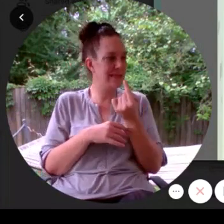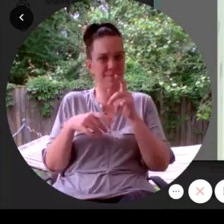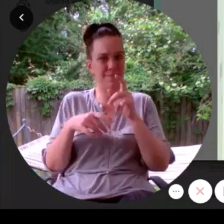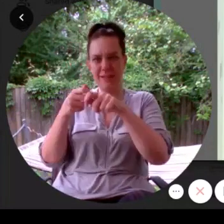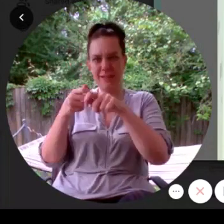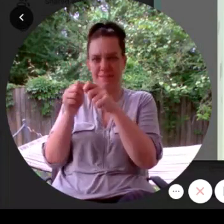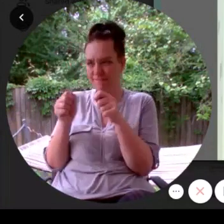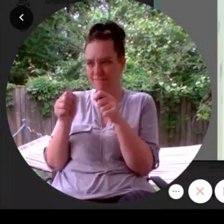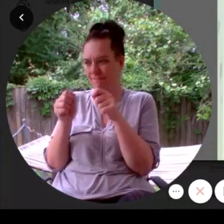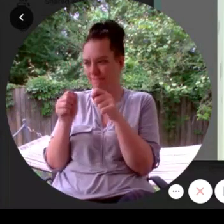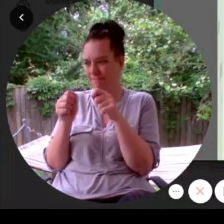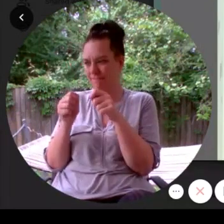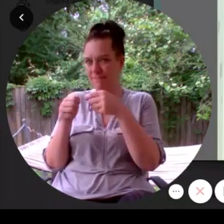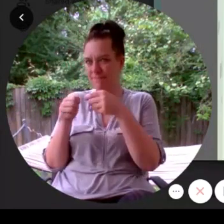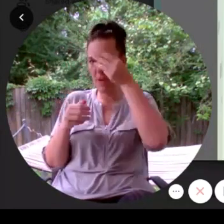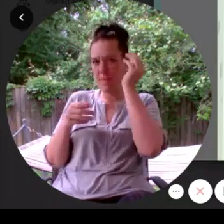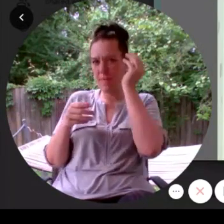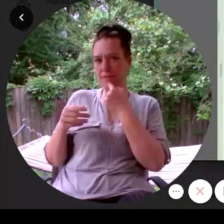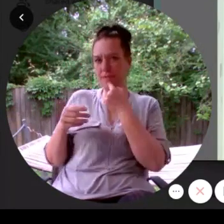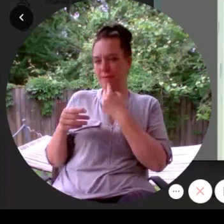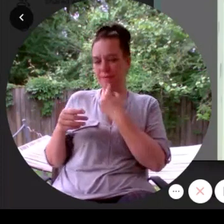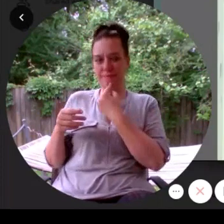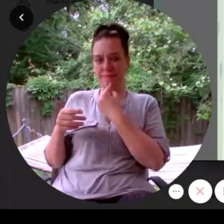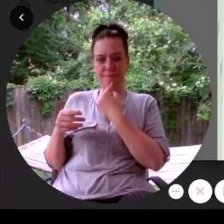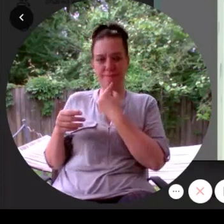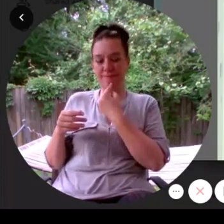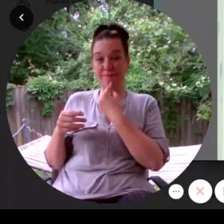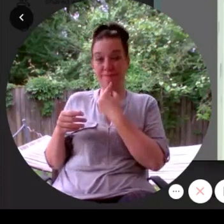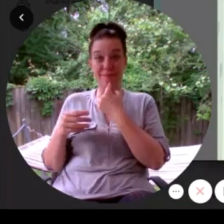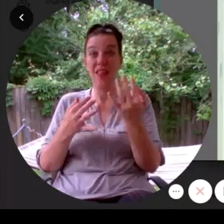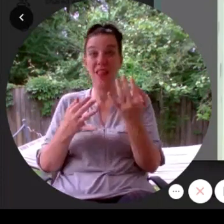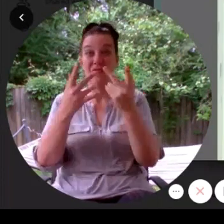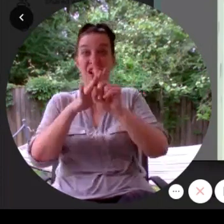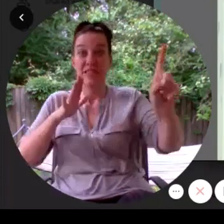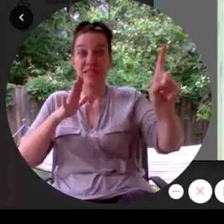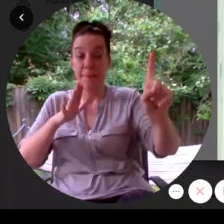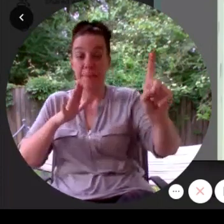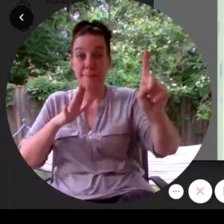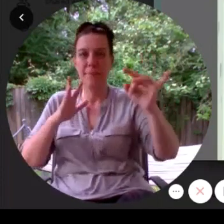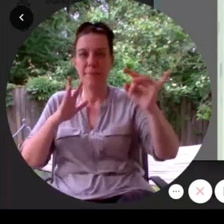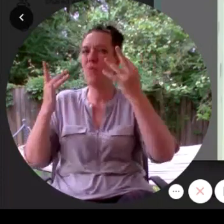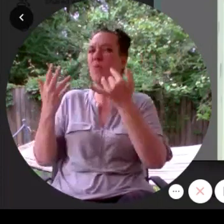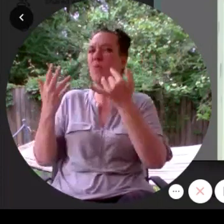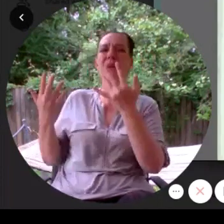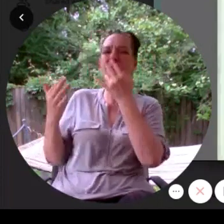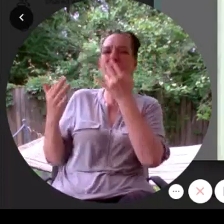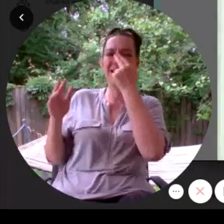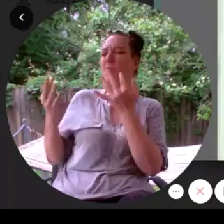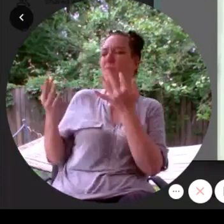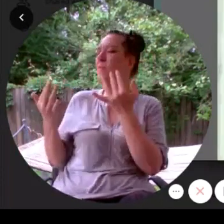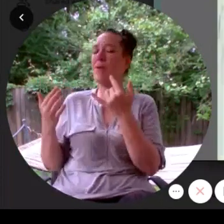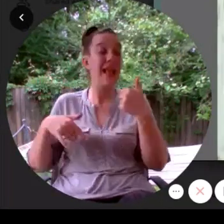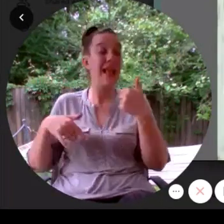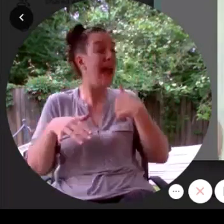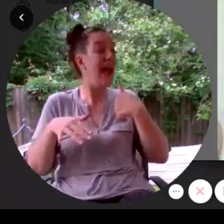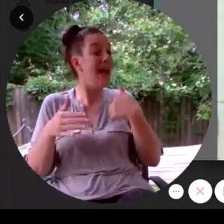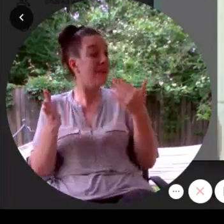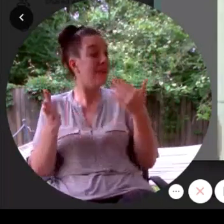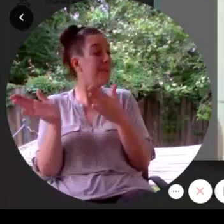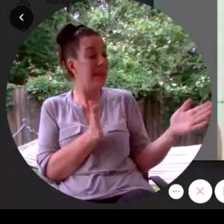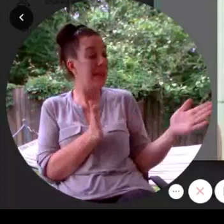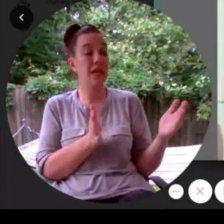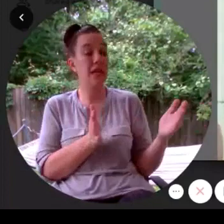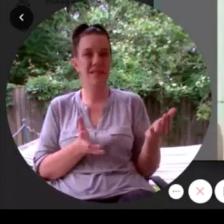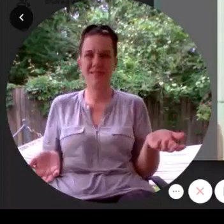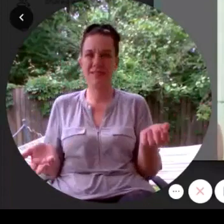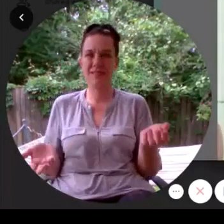holding the thread taunt. The fire escape. Wait, said Niles. Wait, I have a plan. A